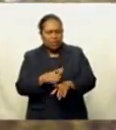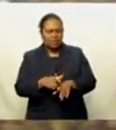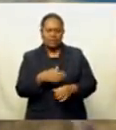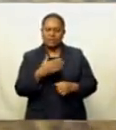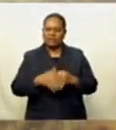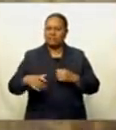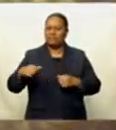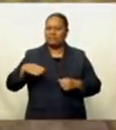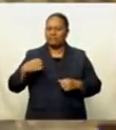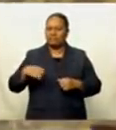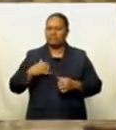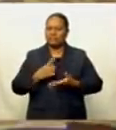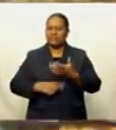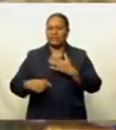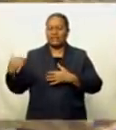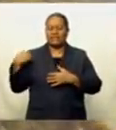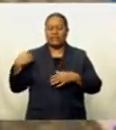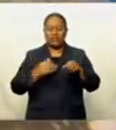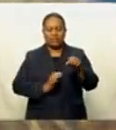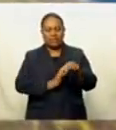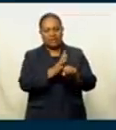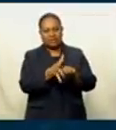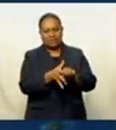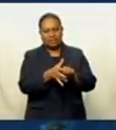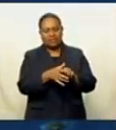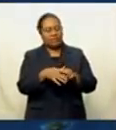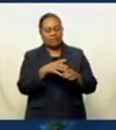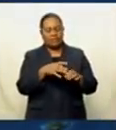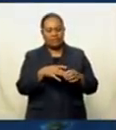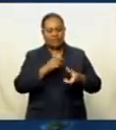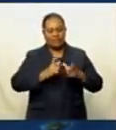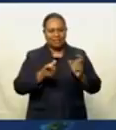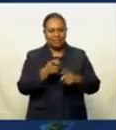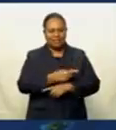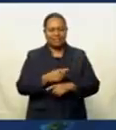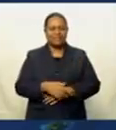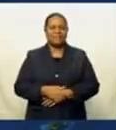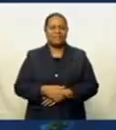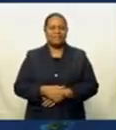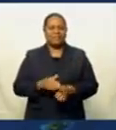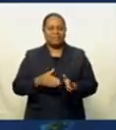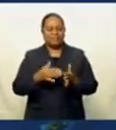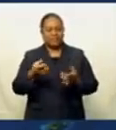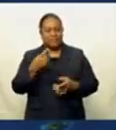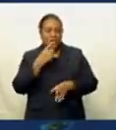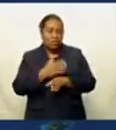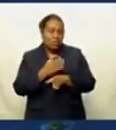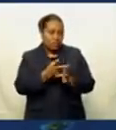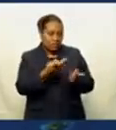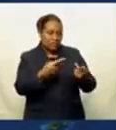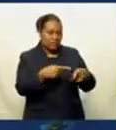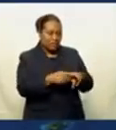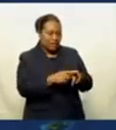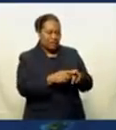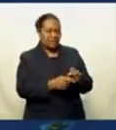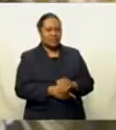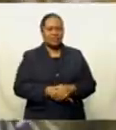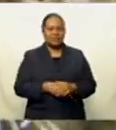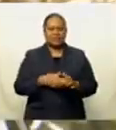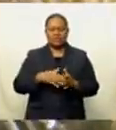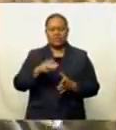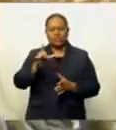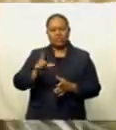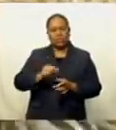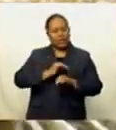from the harsh impacts of climate change. The research areas that we're working on around this space is we do things from